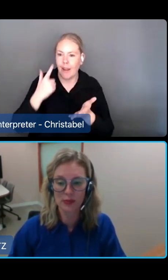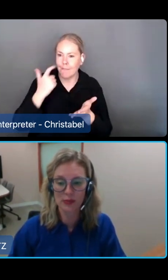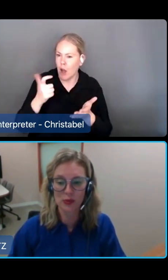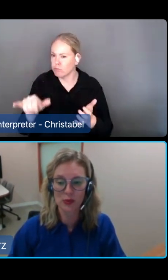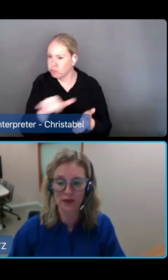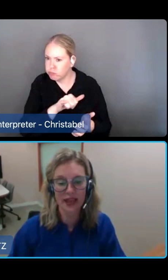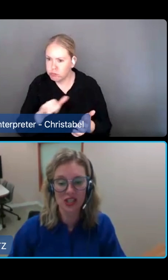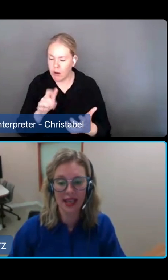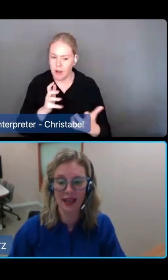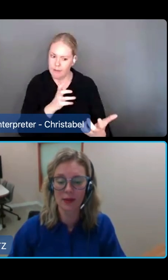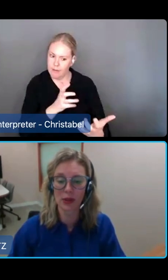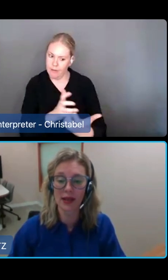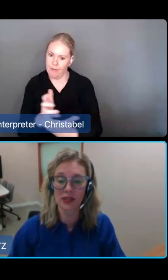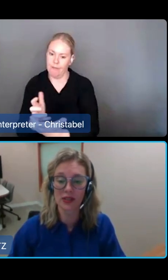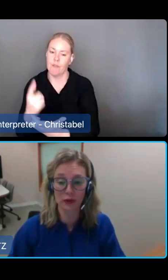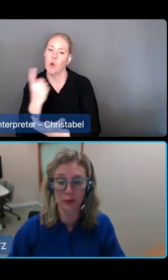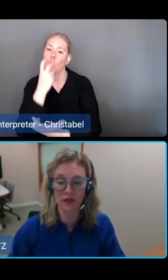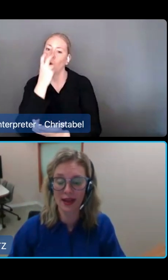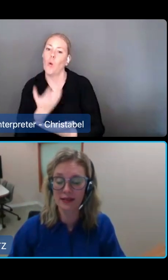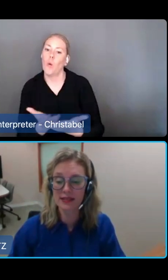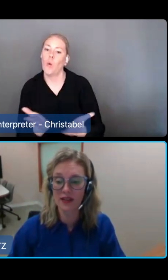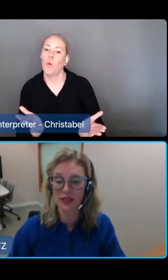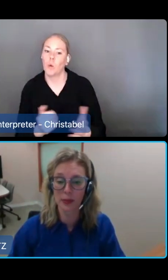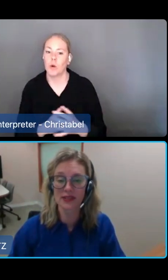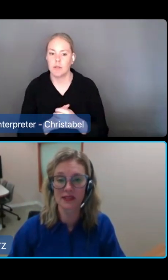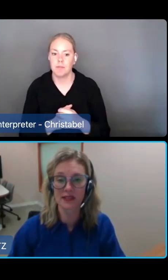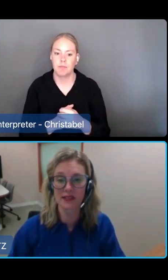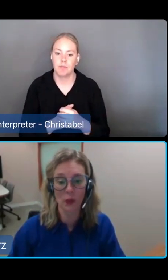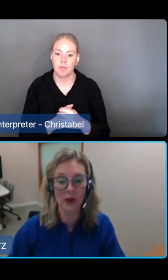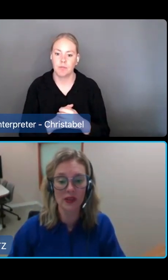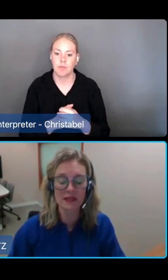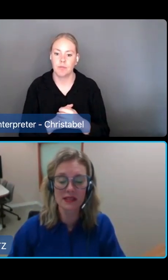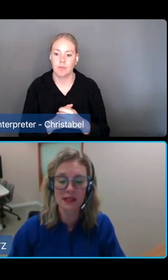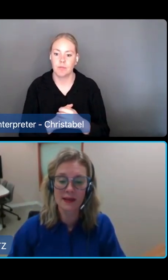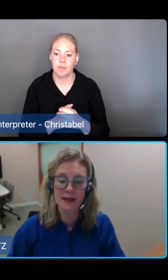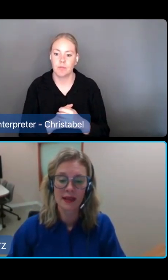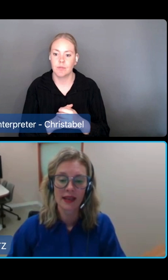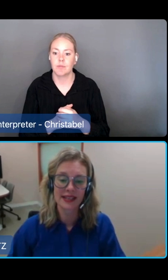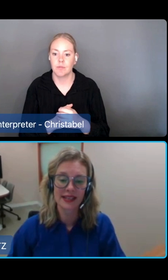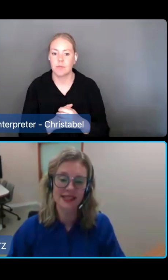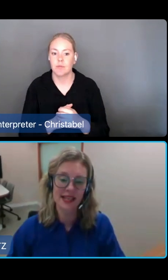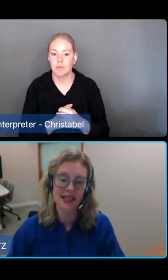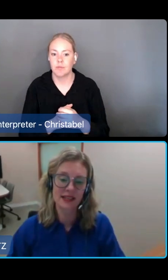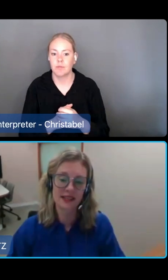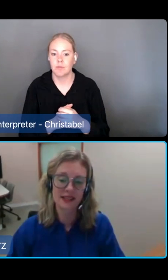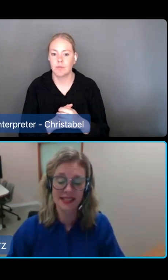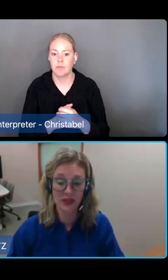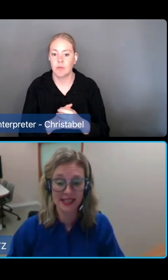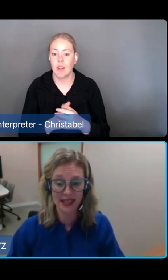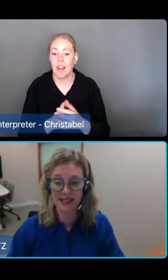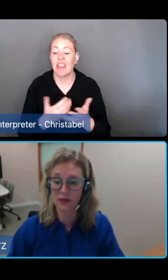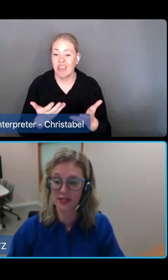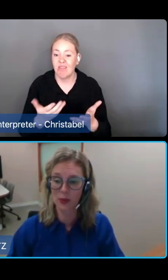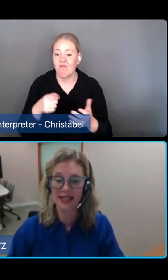enforceable code of conduct for aged care, applying to approved providers, governing persons and workers. It extended the serious